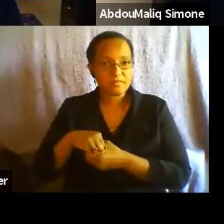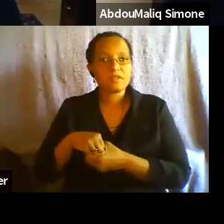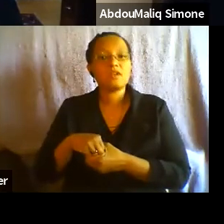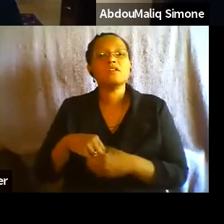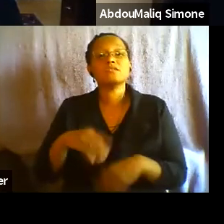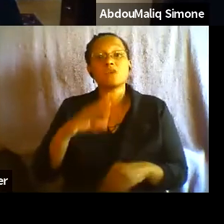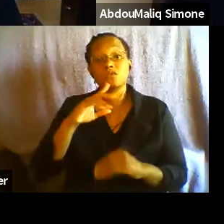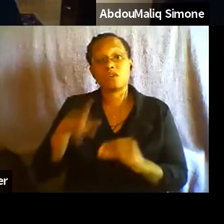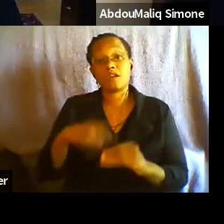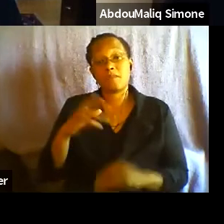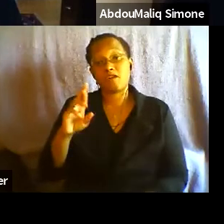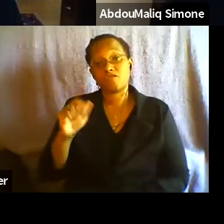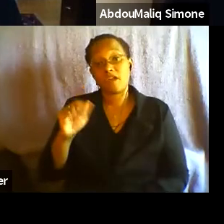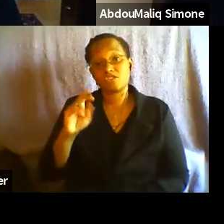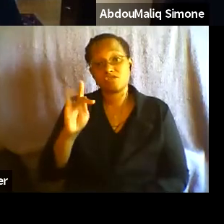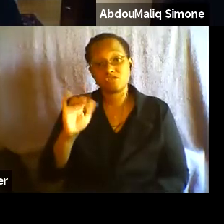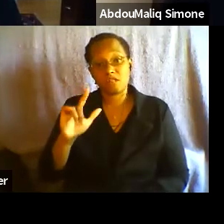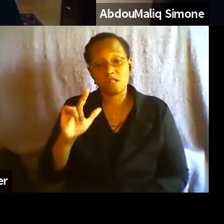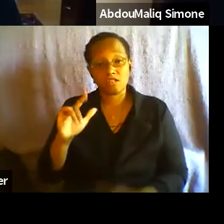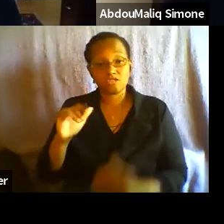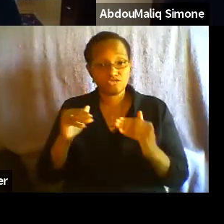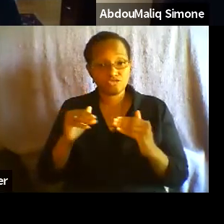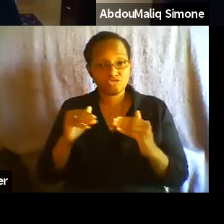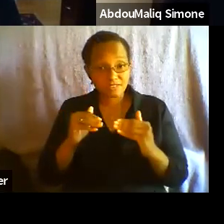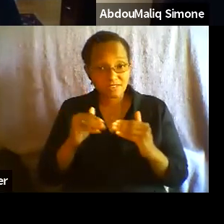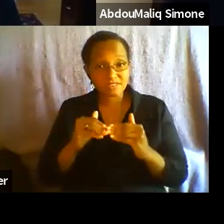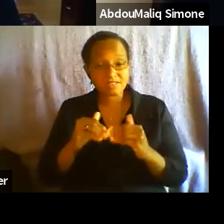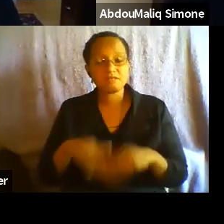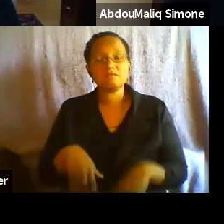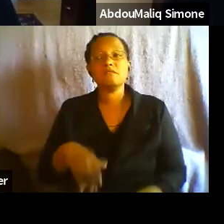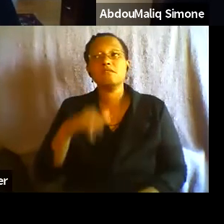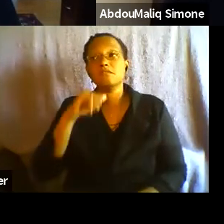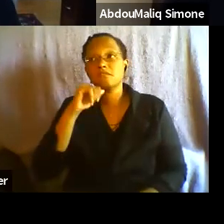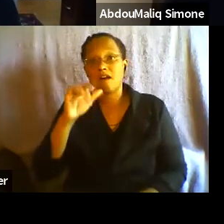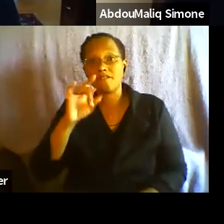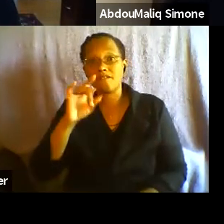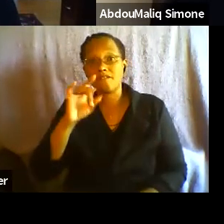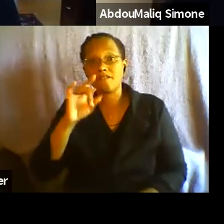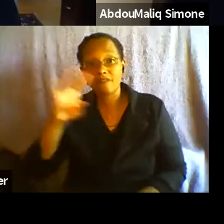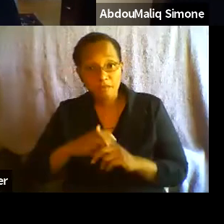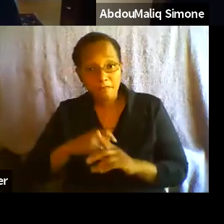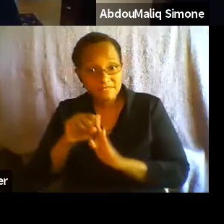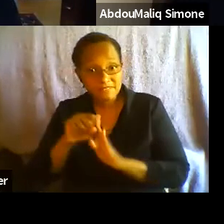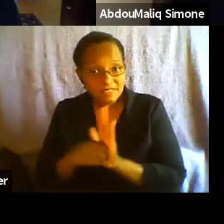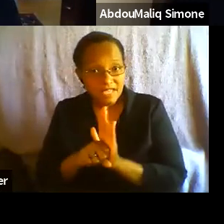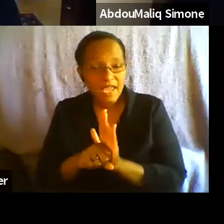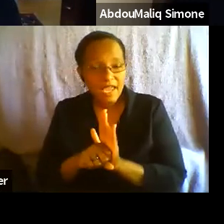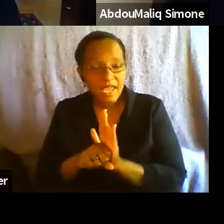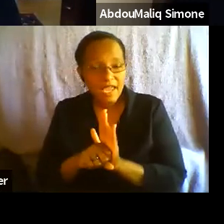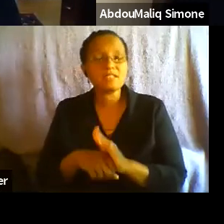-violence by the state and economic parity? This might be an opportunity to go